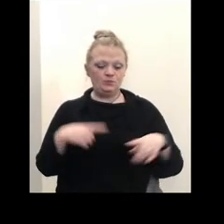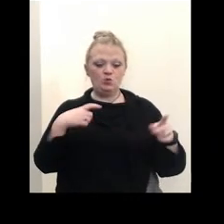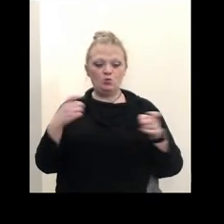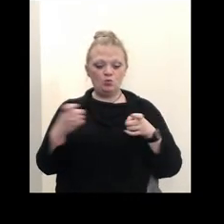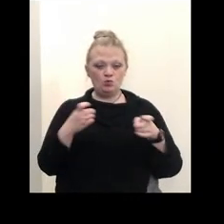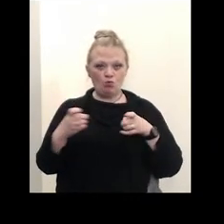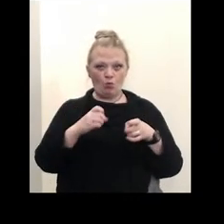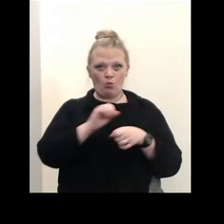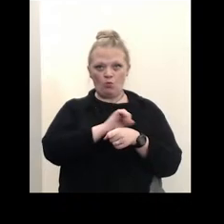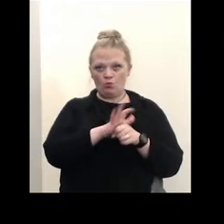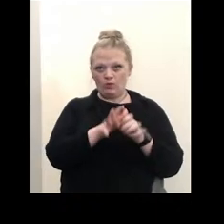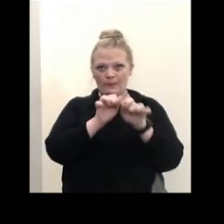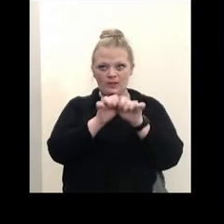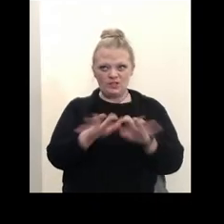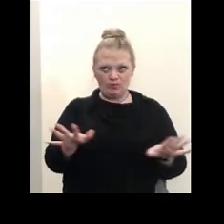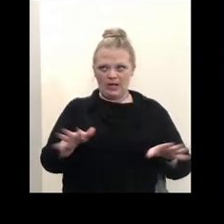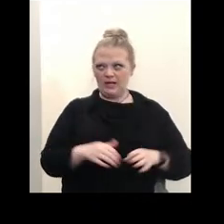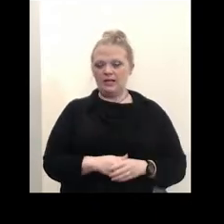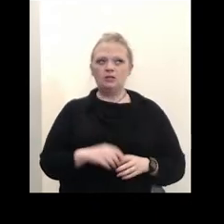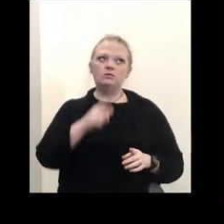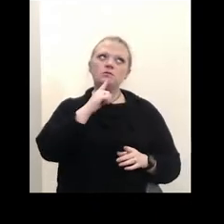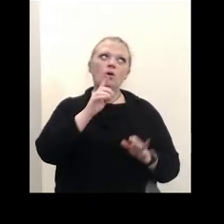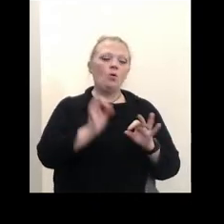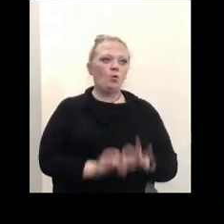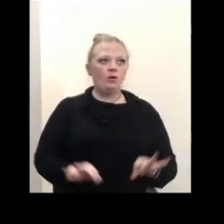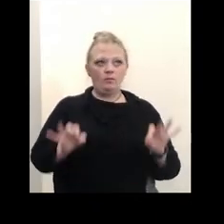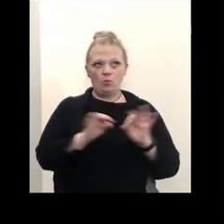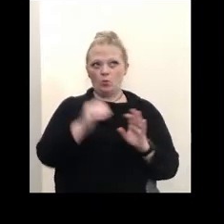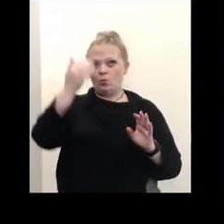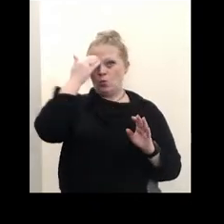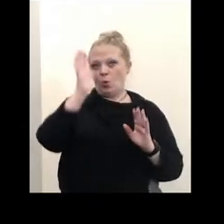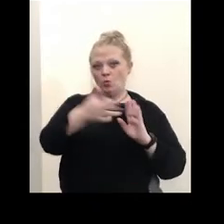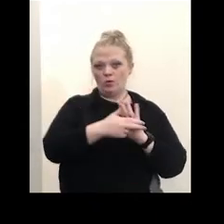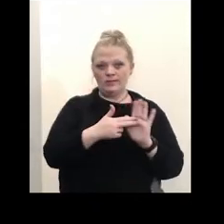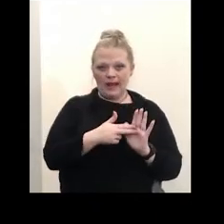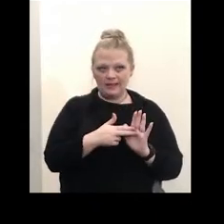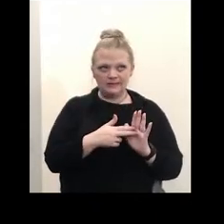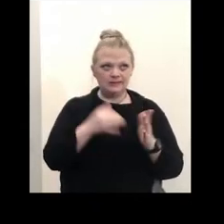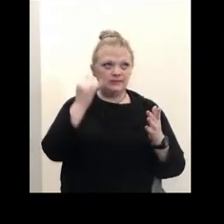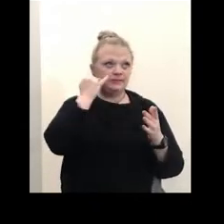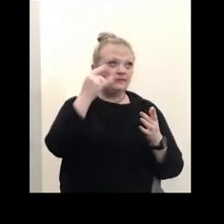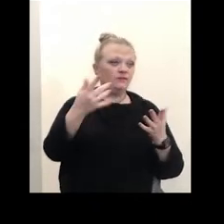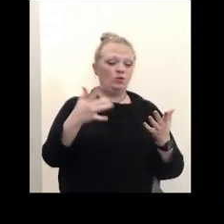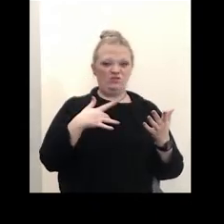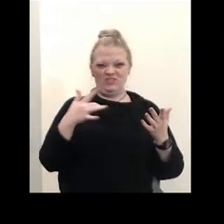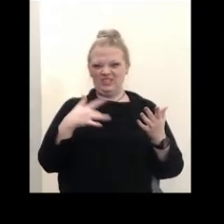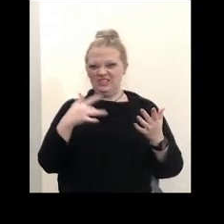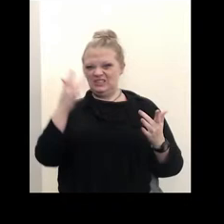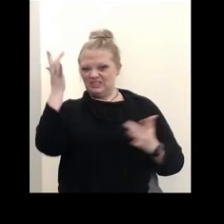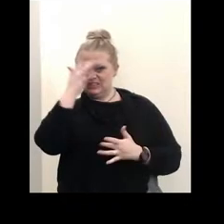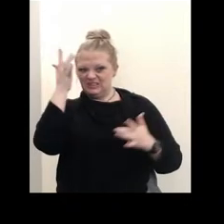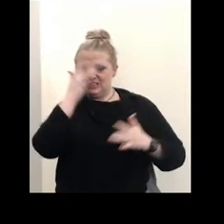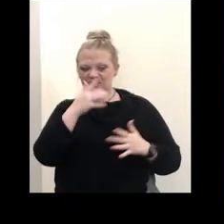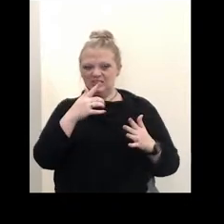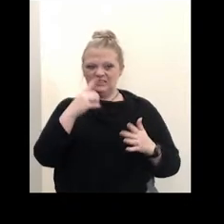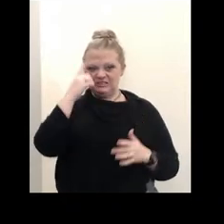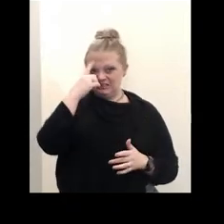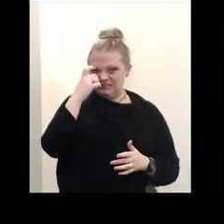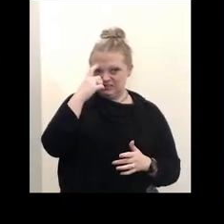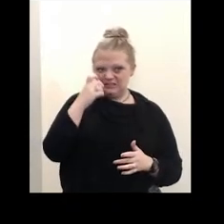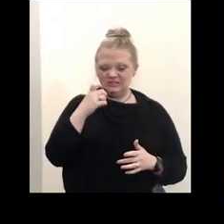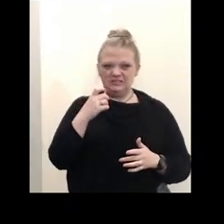-19 spread it's so important to know your status you know if you have symptoms of COVID-19 even if they're like tiny